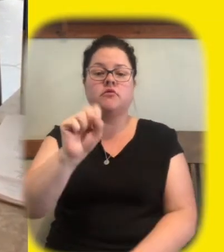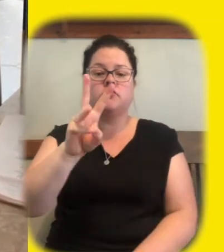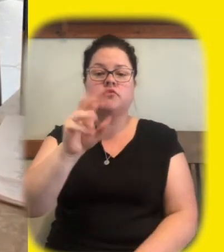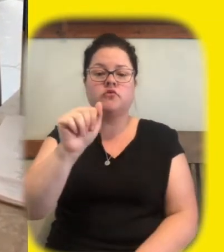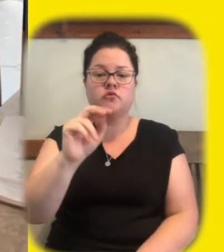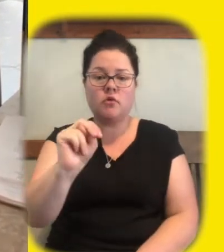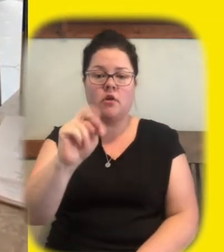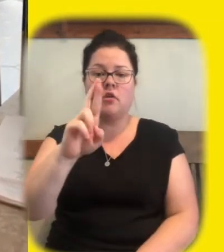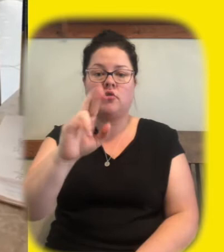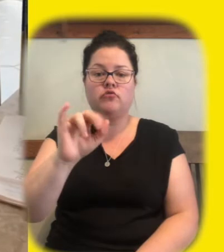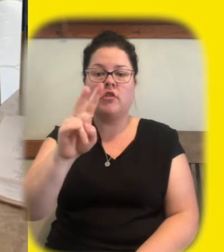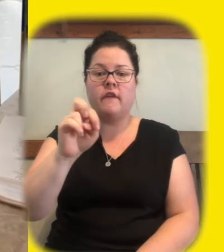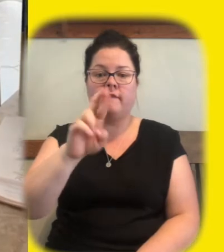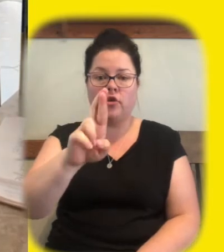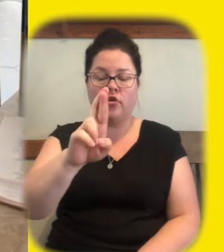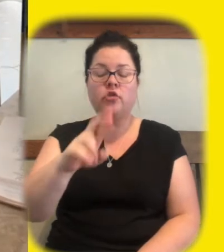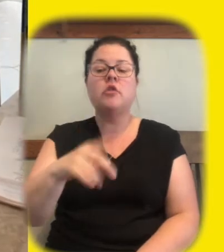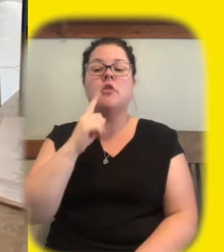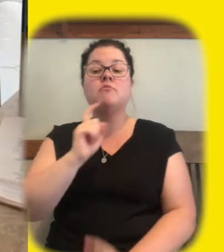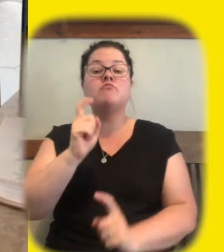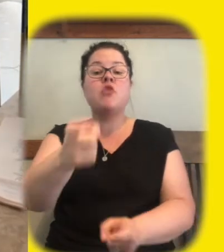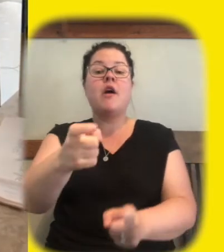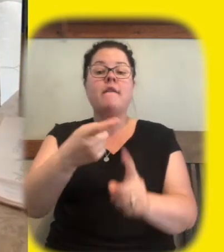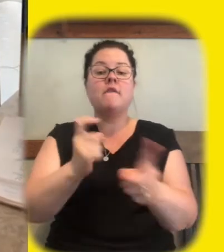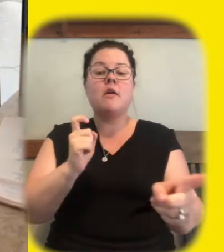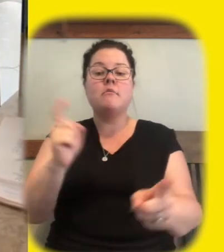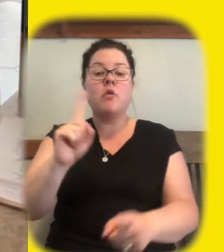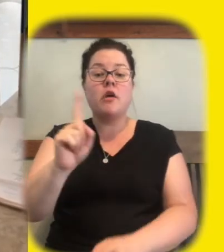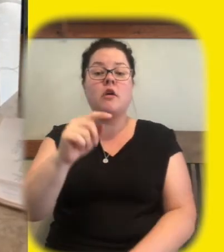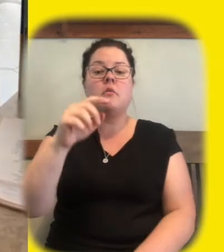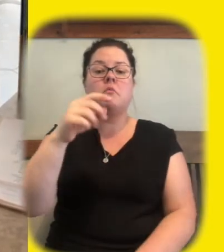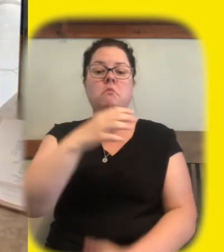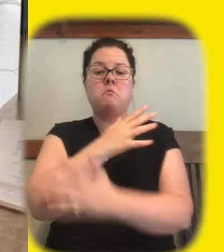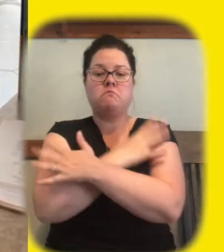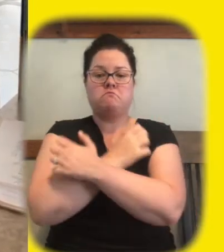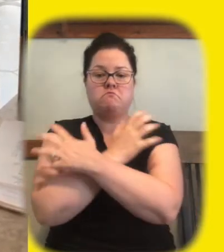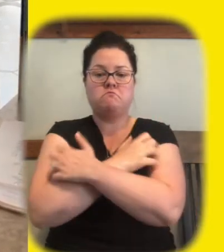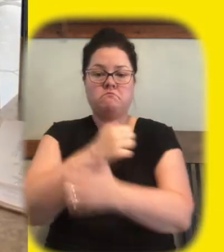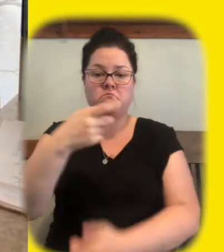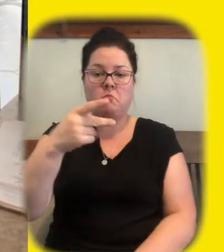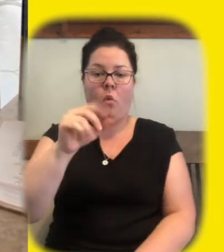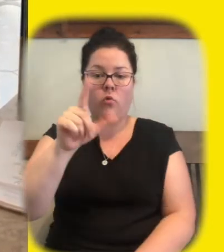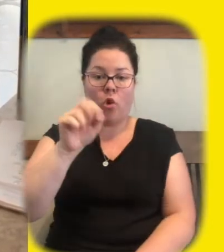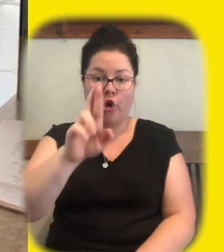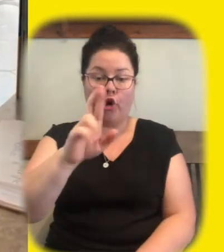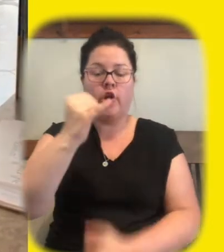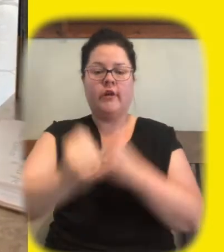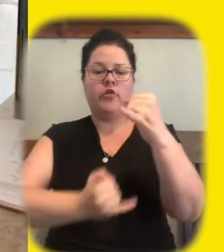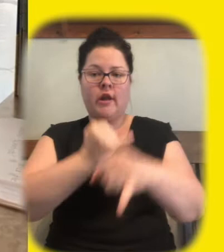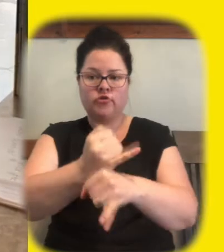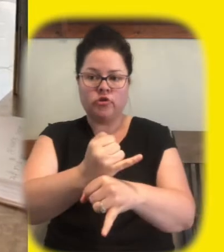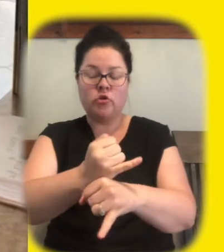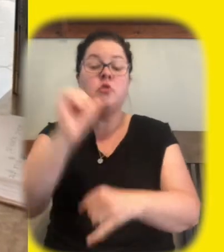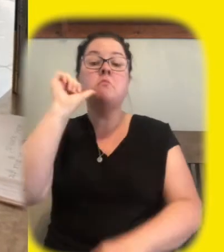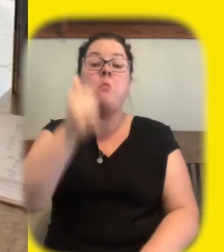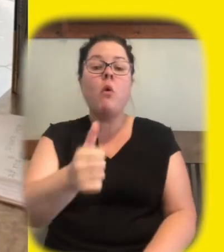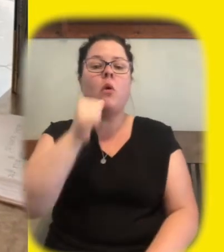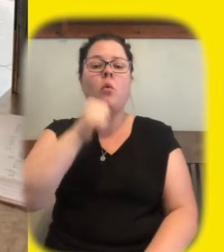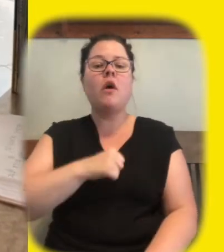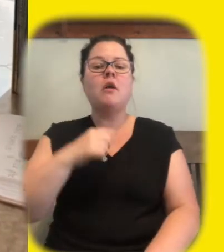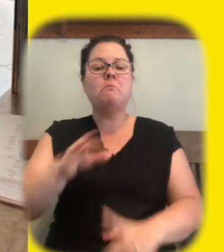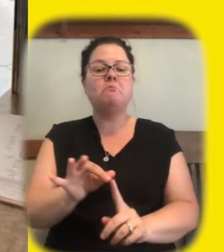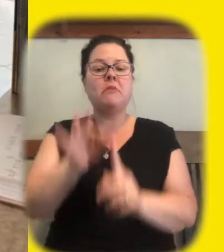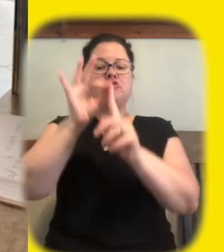prizes are from polar bears international special event tomorrow at 12 p.m central